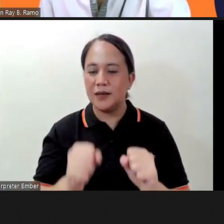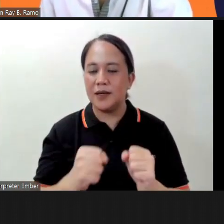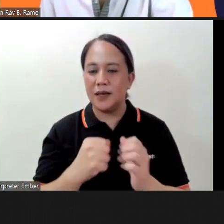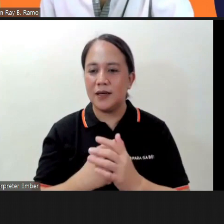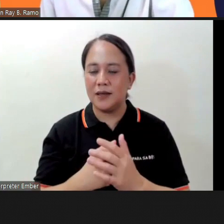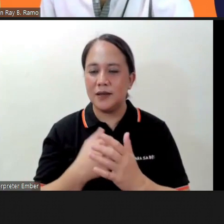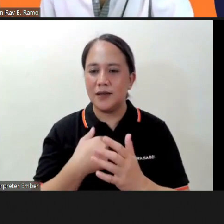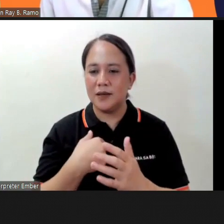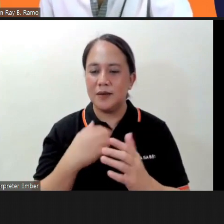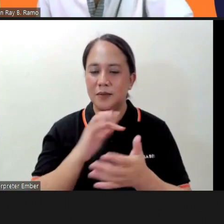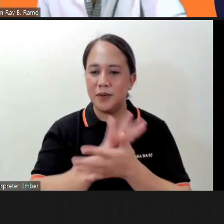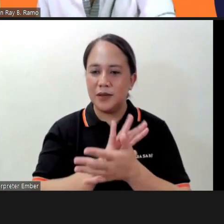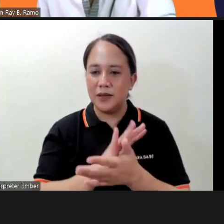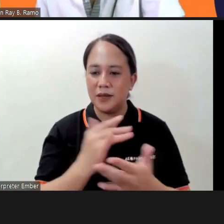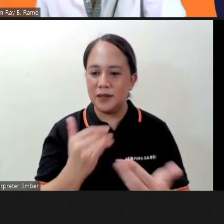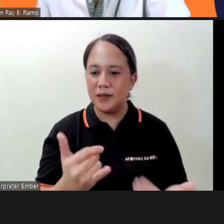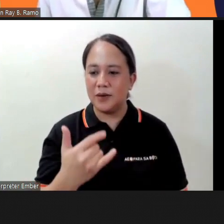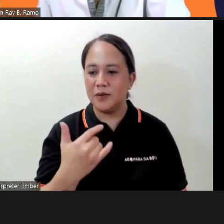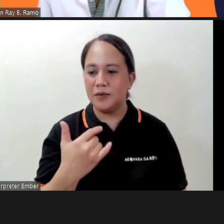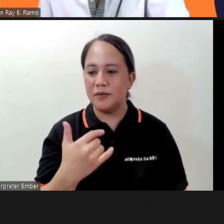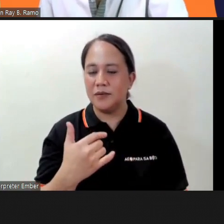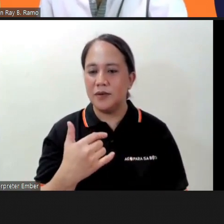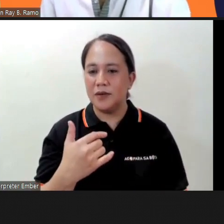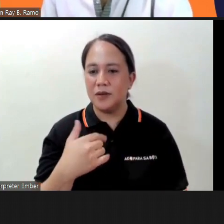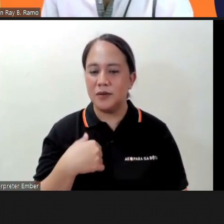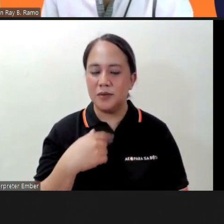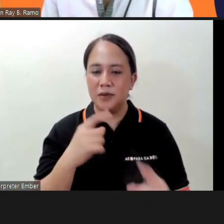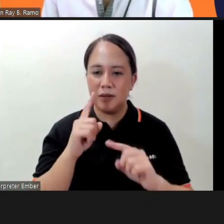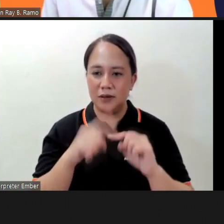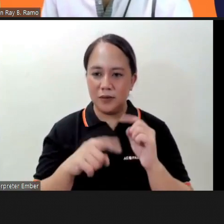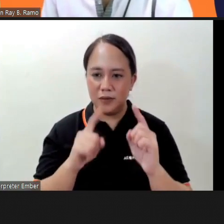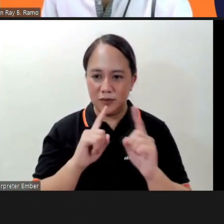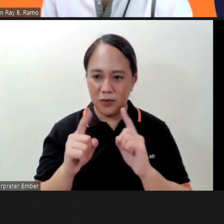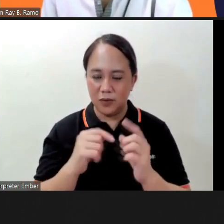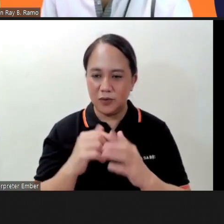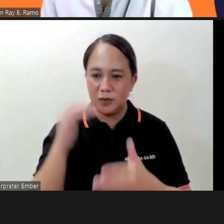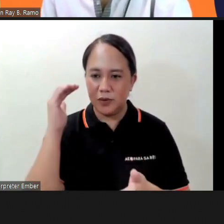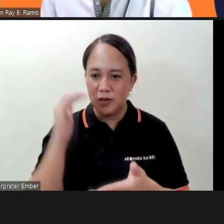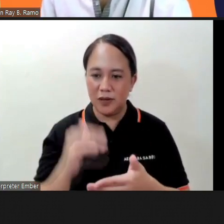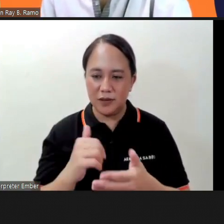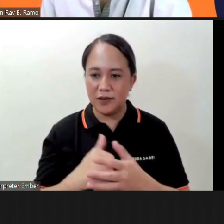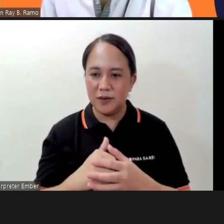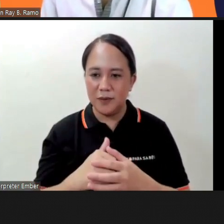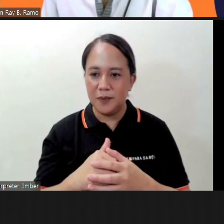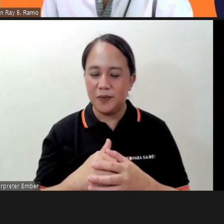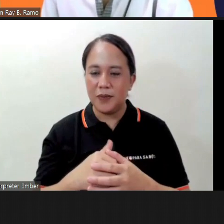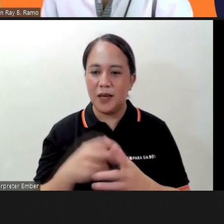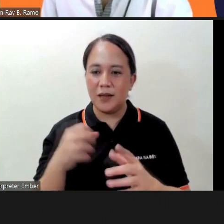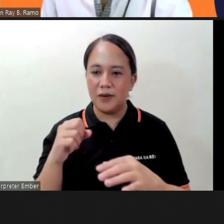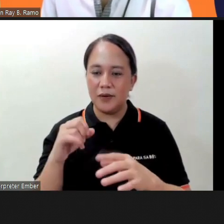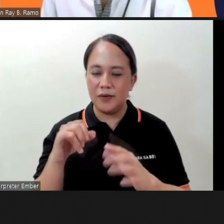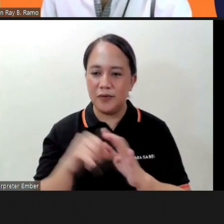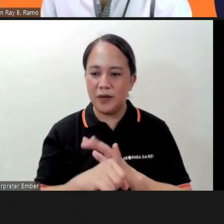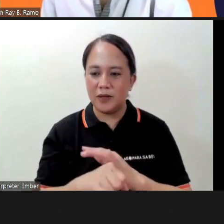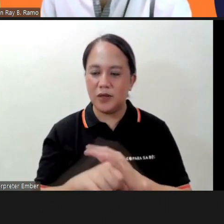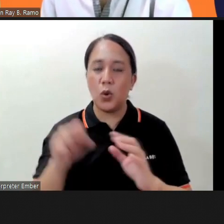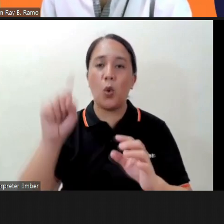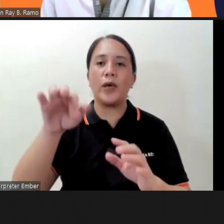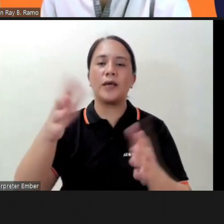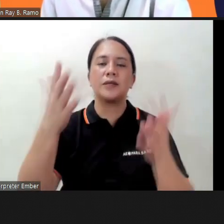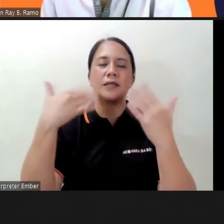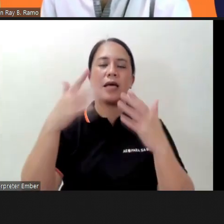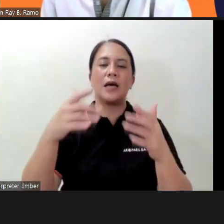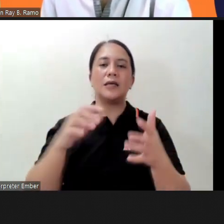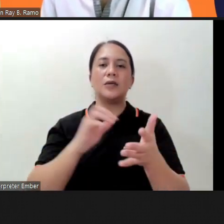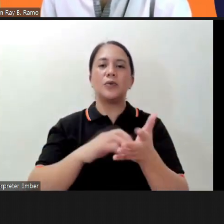pandemic is very good because you don't talk to each other so less infection so you say let us practice